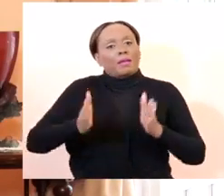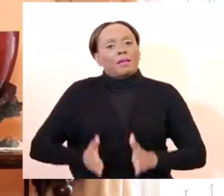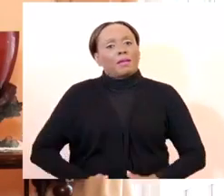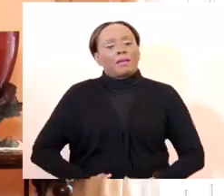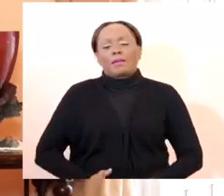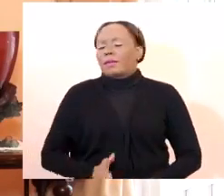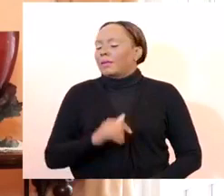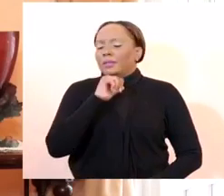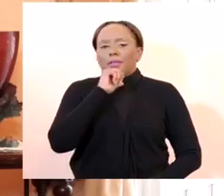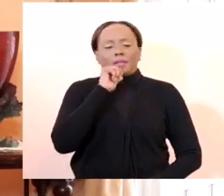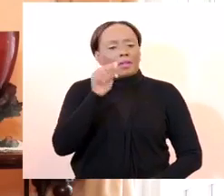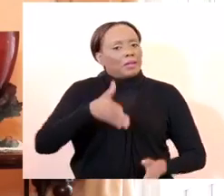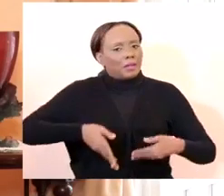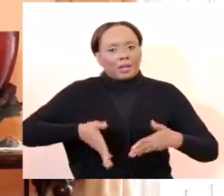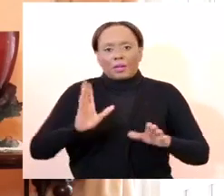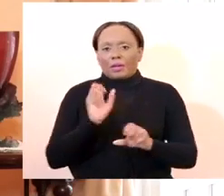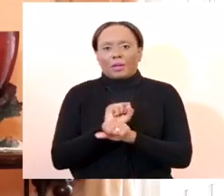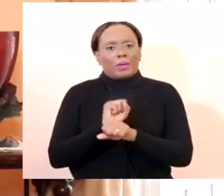personal